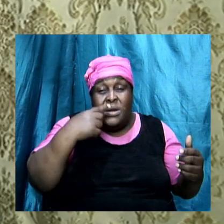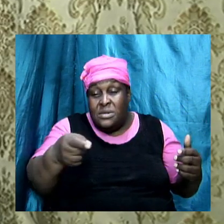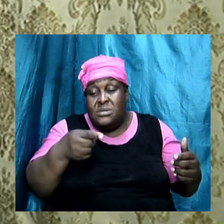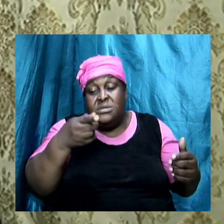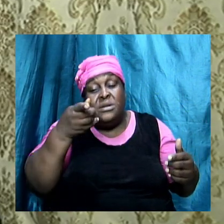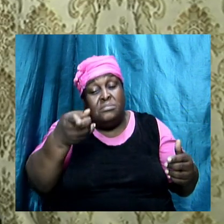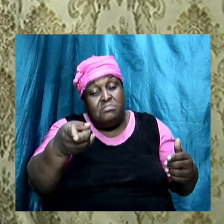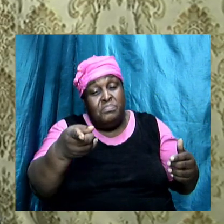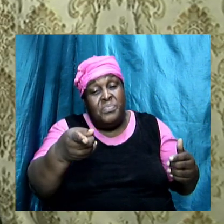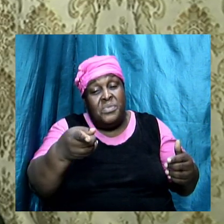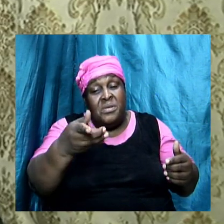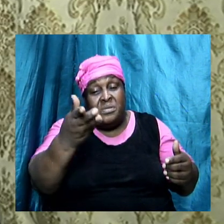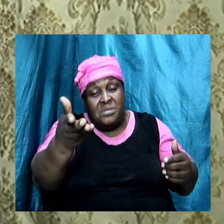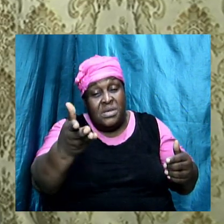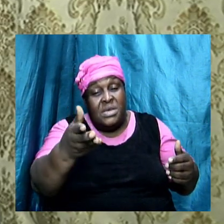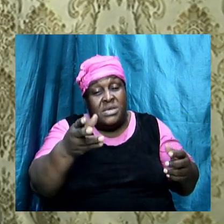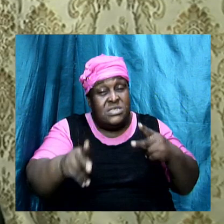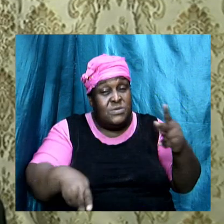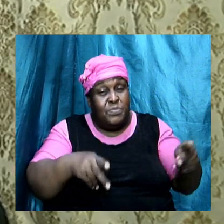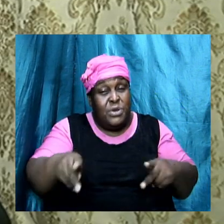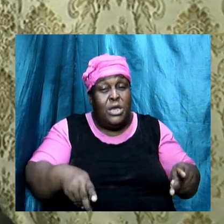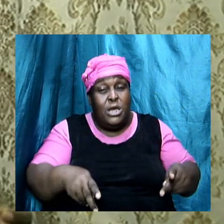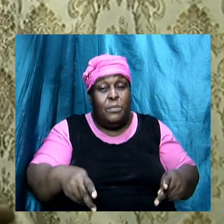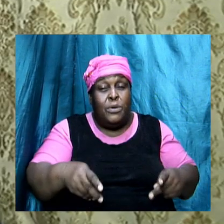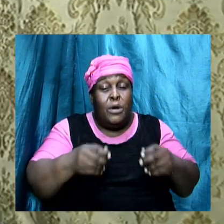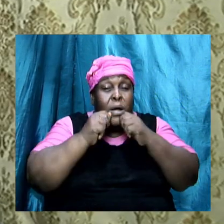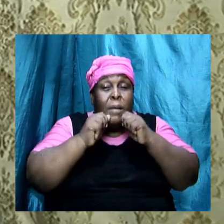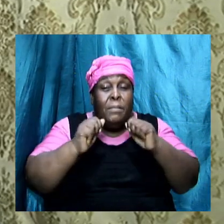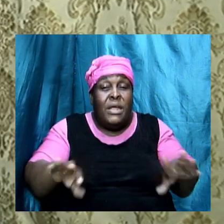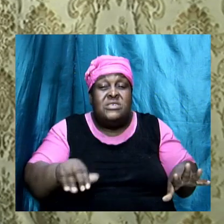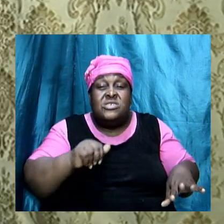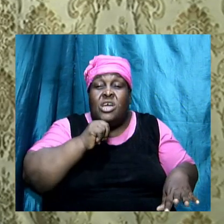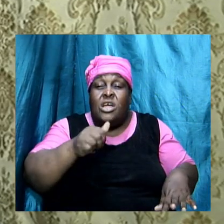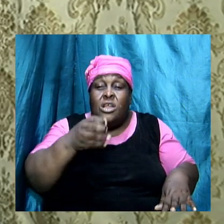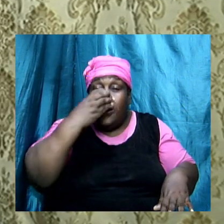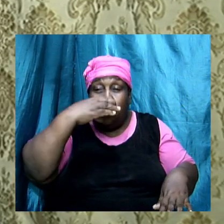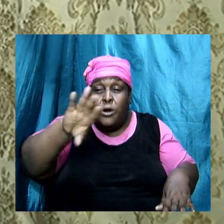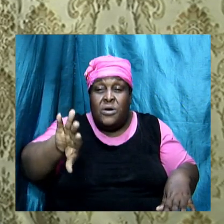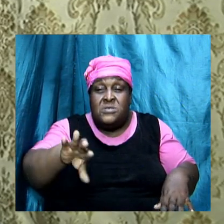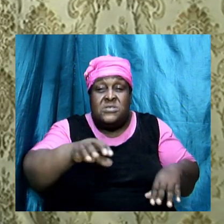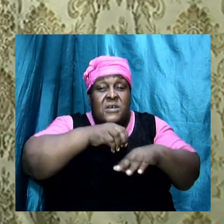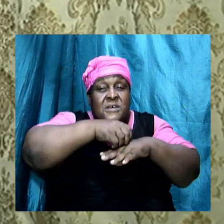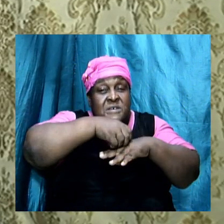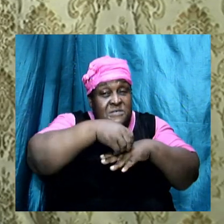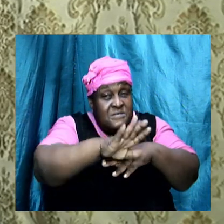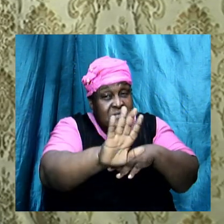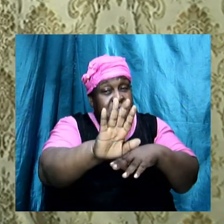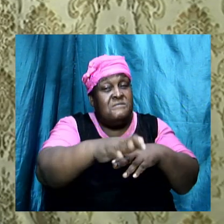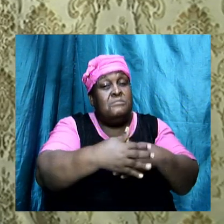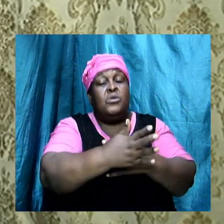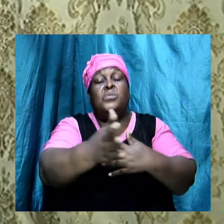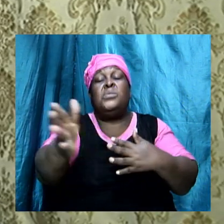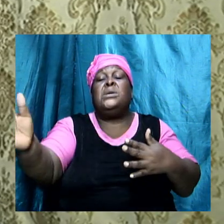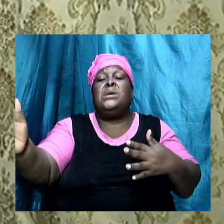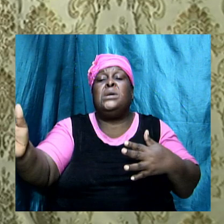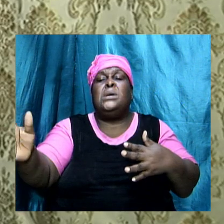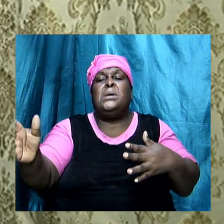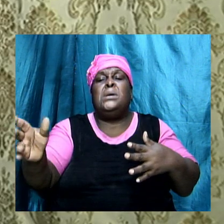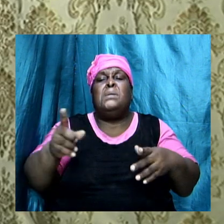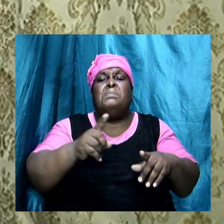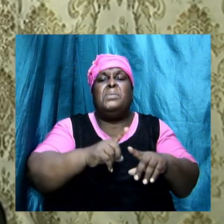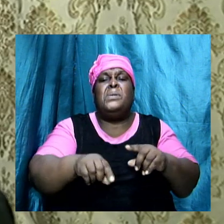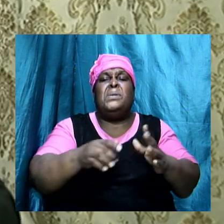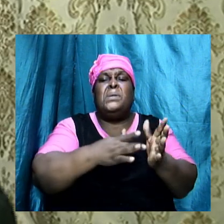look here, these people are blessed, and we're not going to curse them. Send them away. Send them away. But then the Bible says that Balaam sent